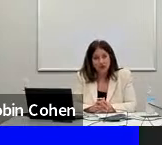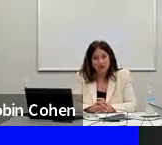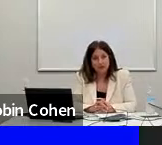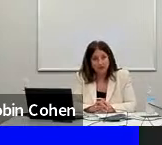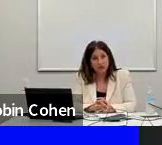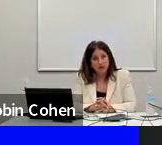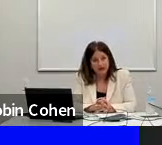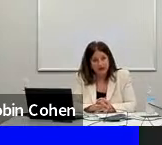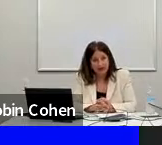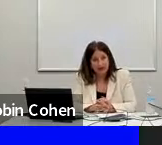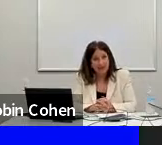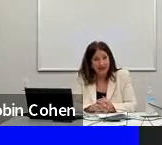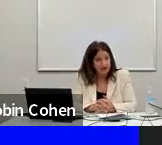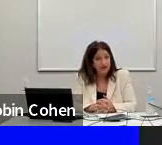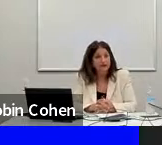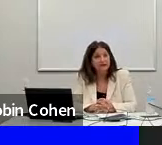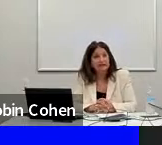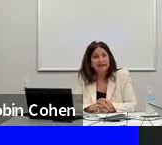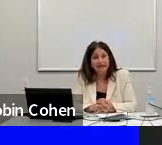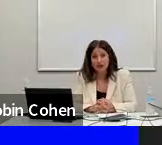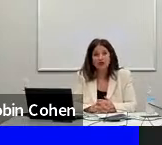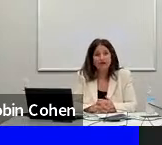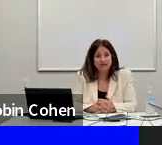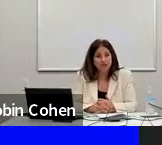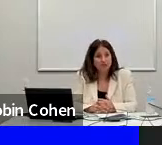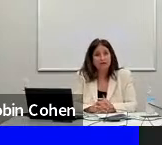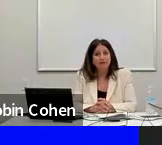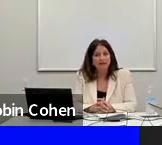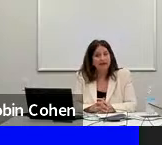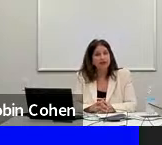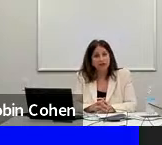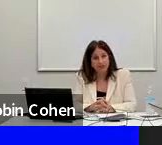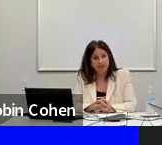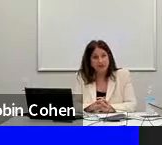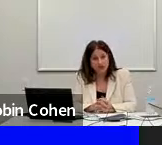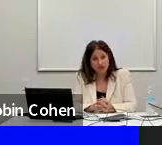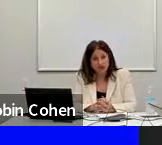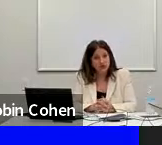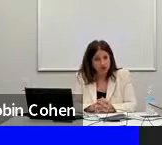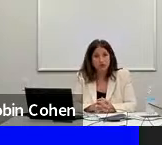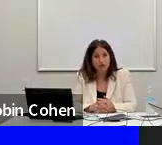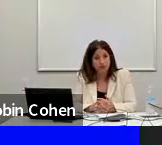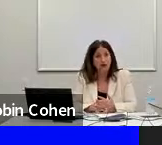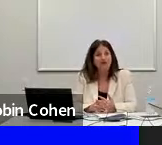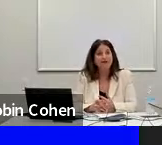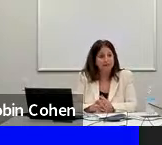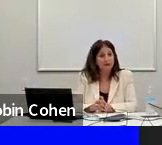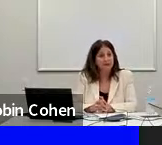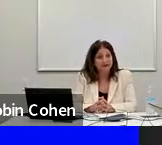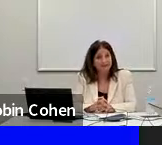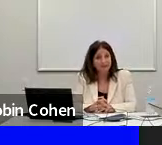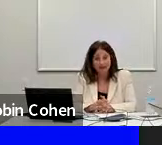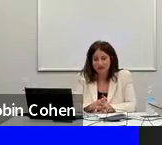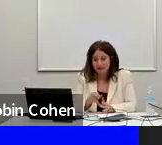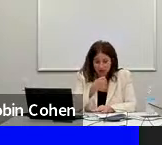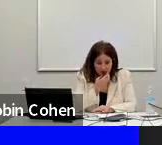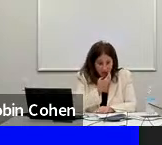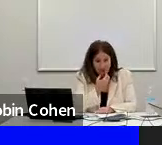correlation between their increase in women in leadership positions to their profitability.